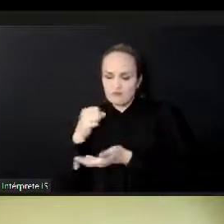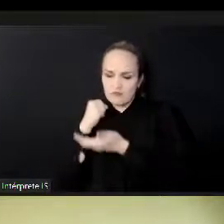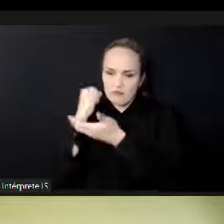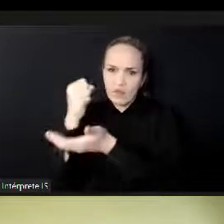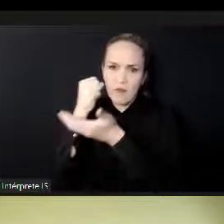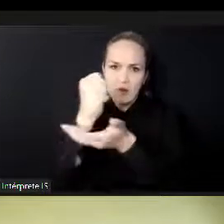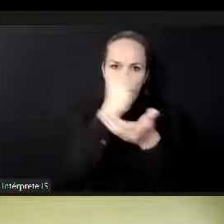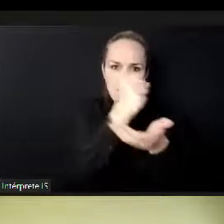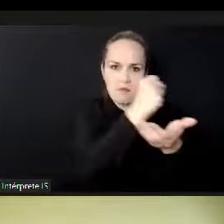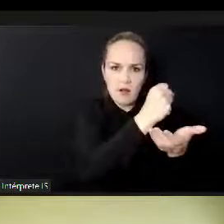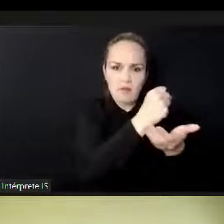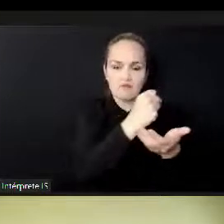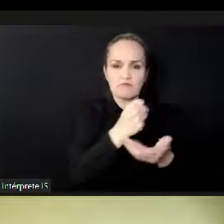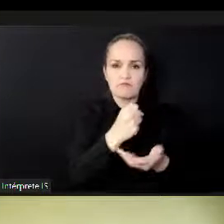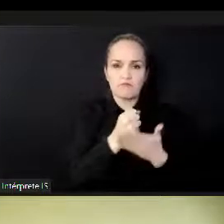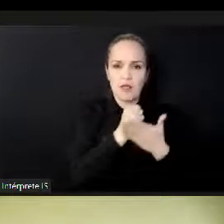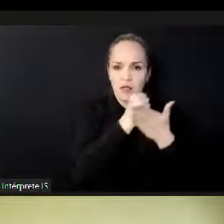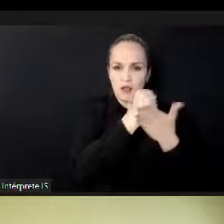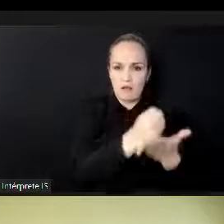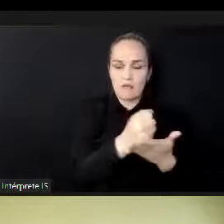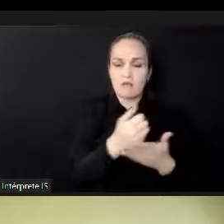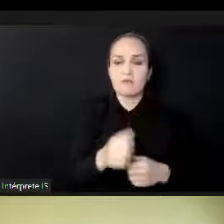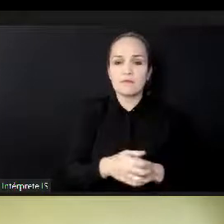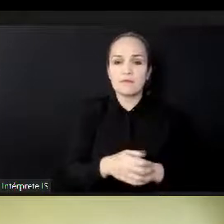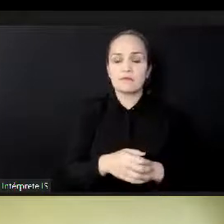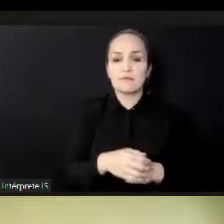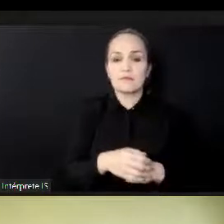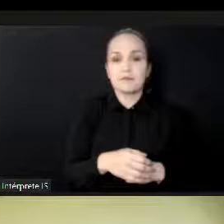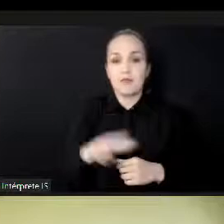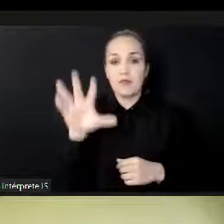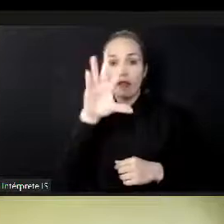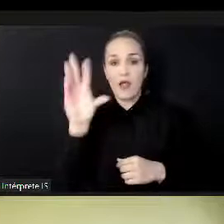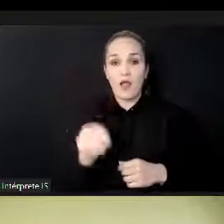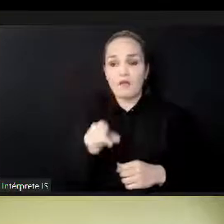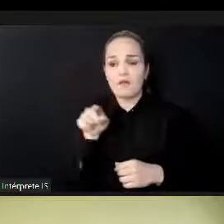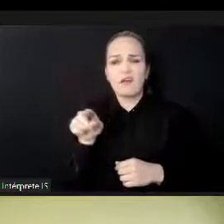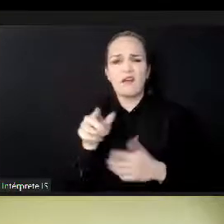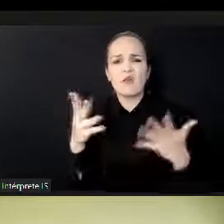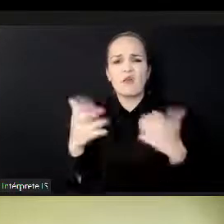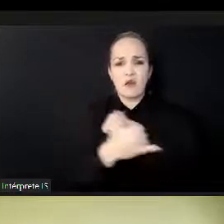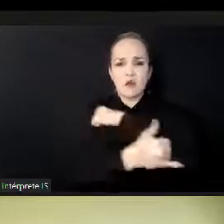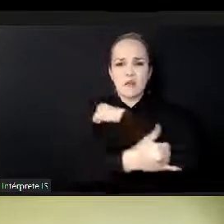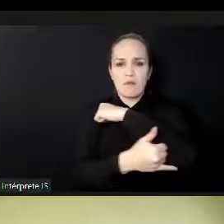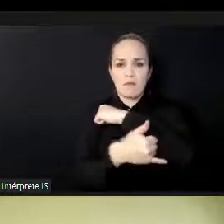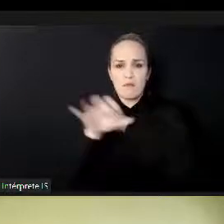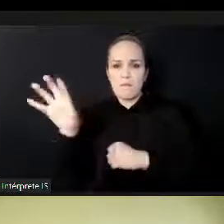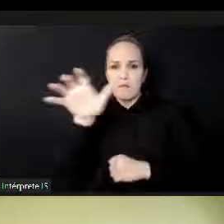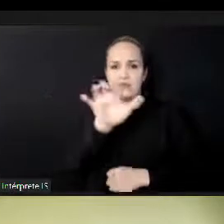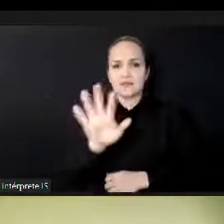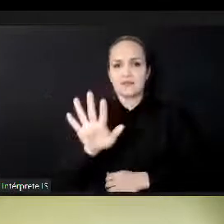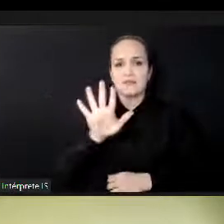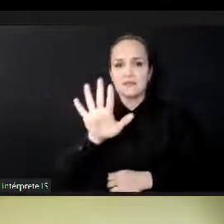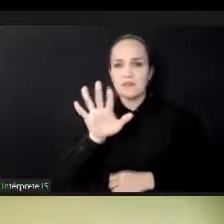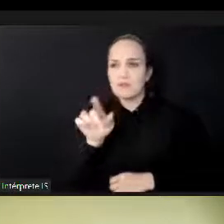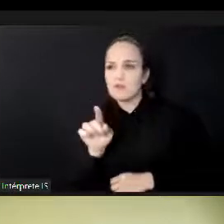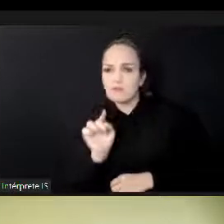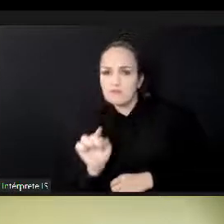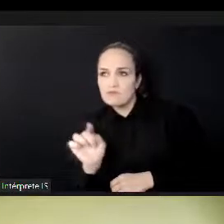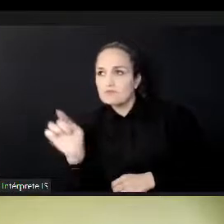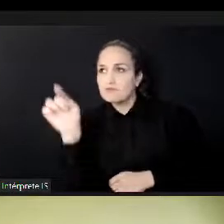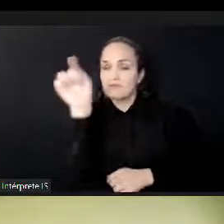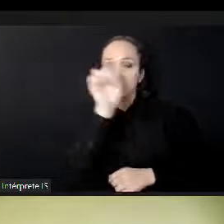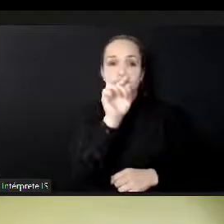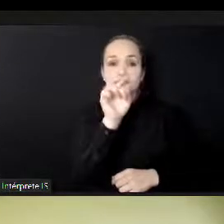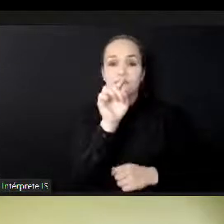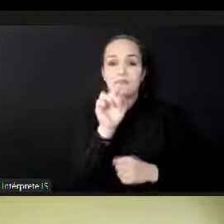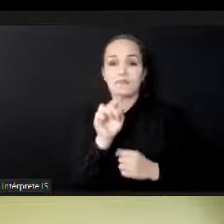we are making... We're moving capital to 14 countries in the eastern border of Africa. And hopefully